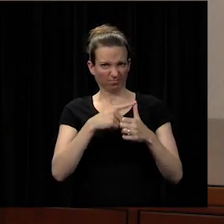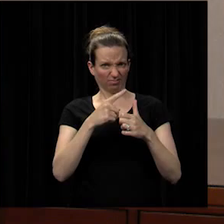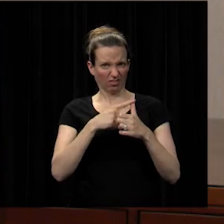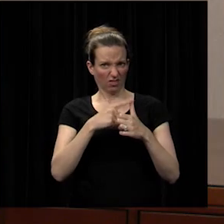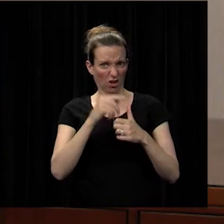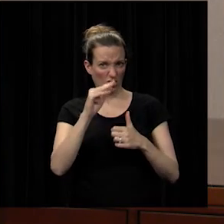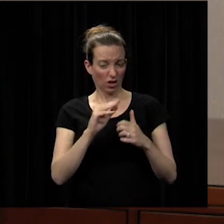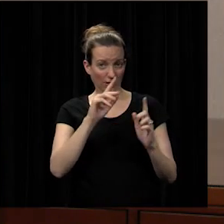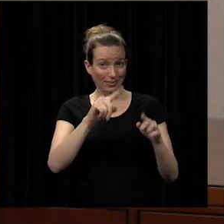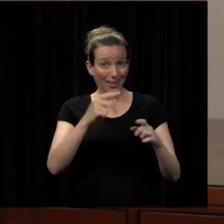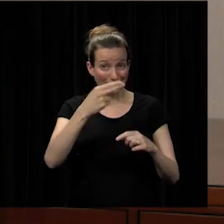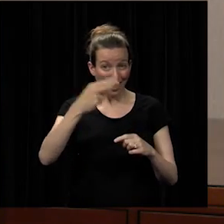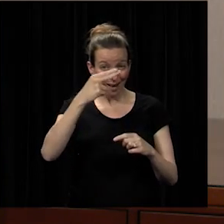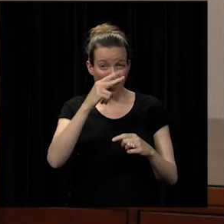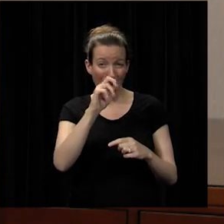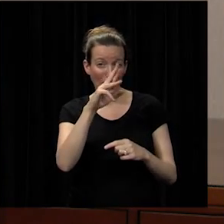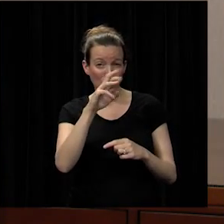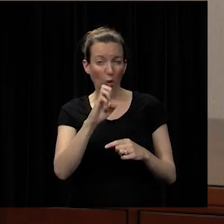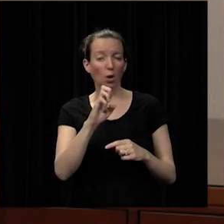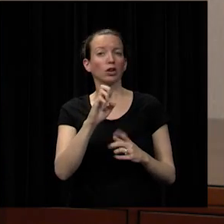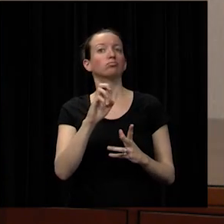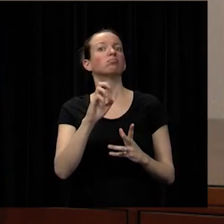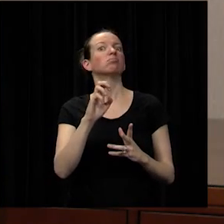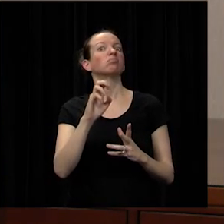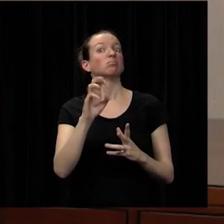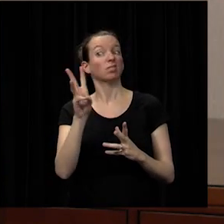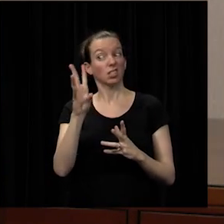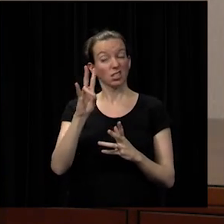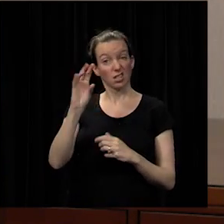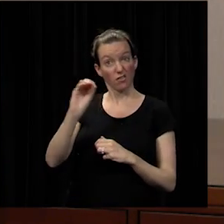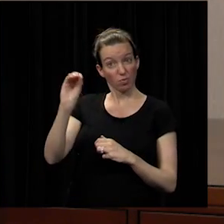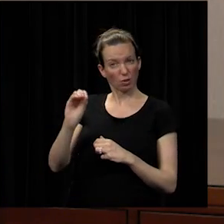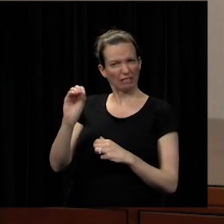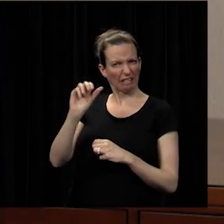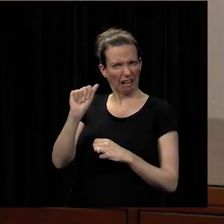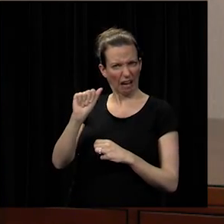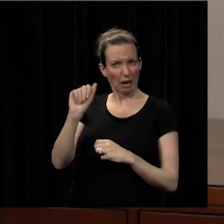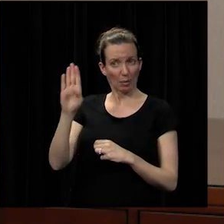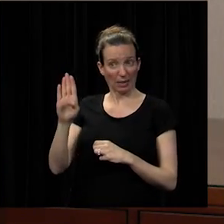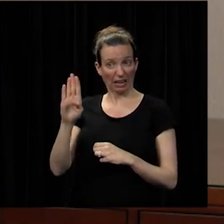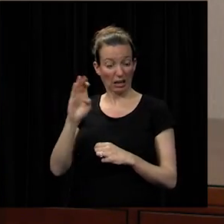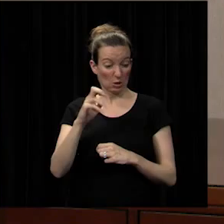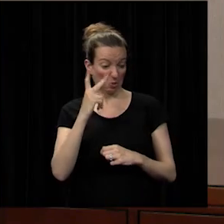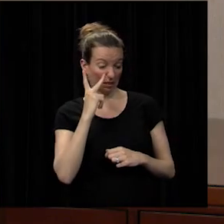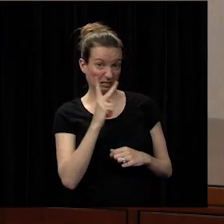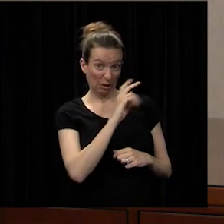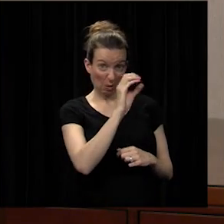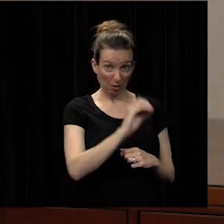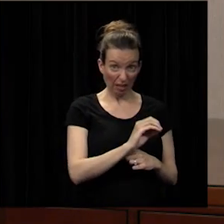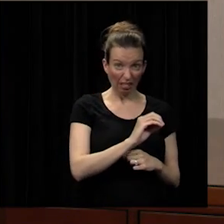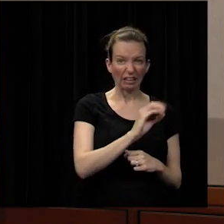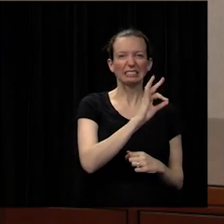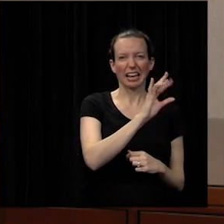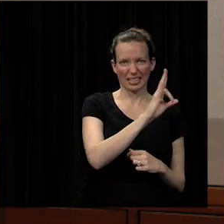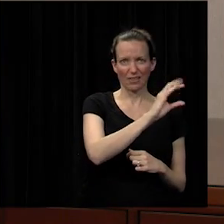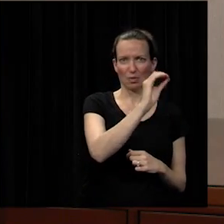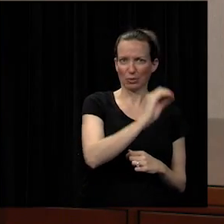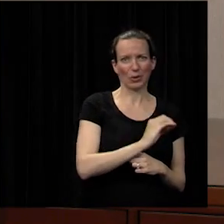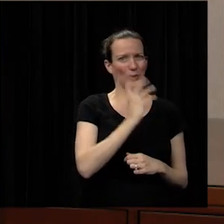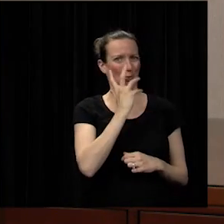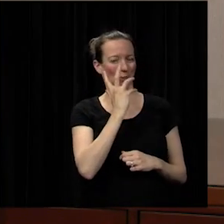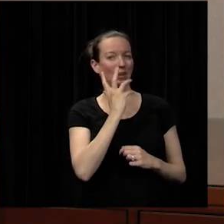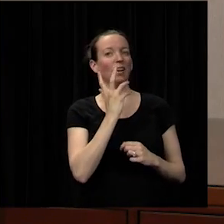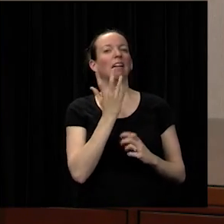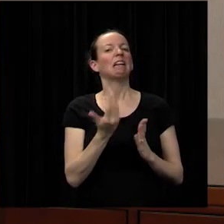for the nationally 67 percent would receive an a or a b you can see for us it's 97 so again